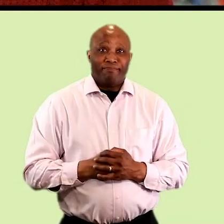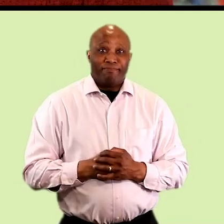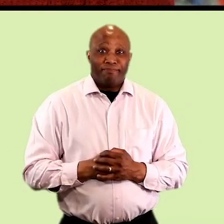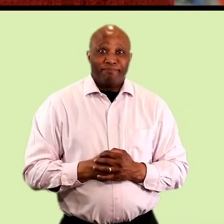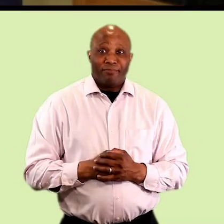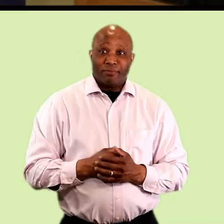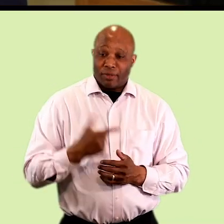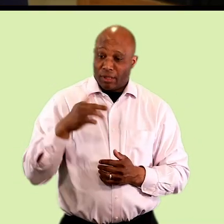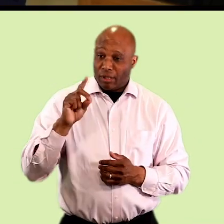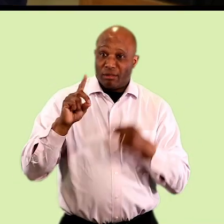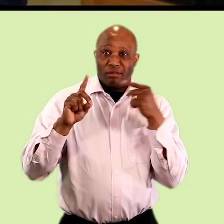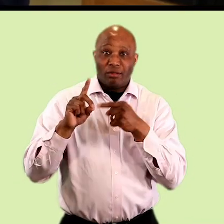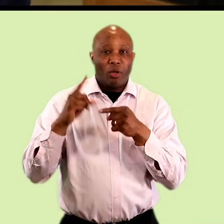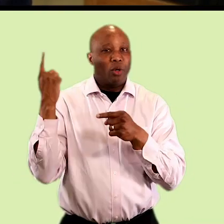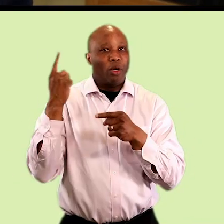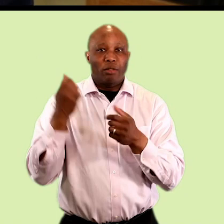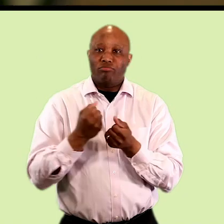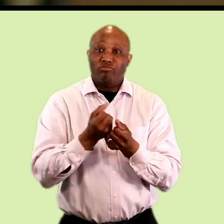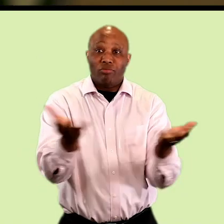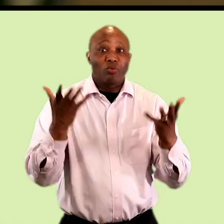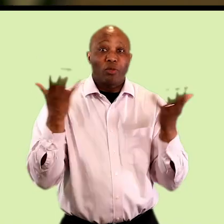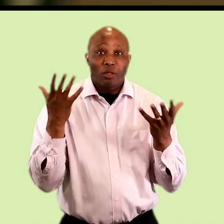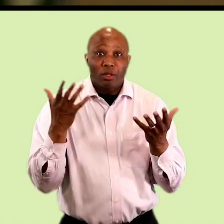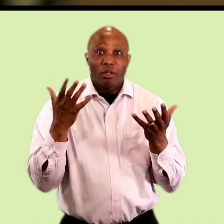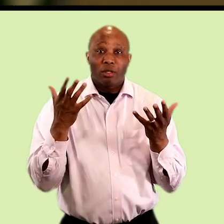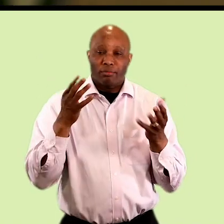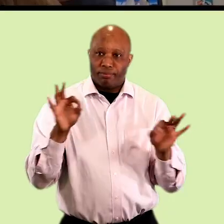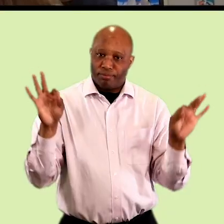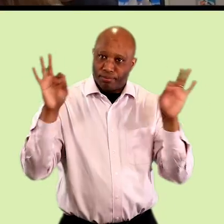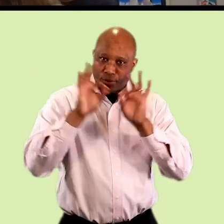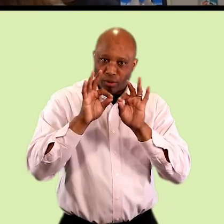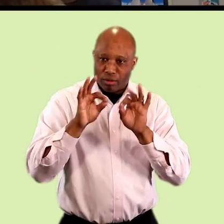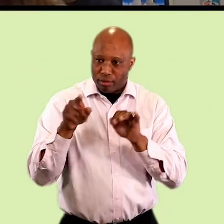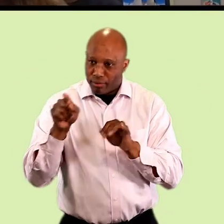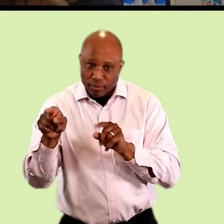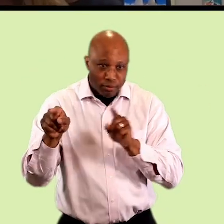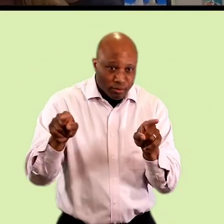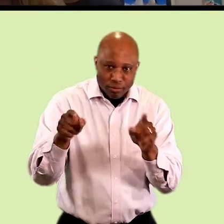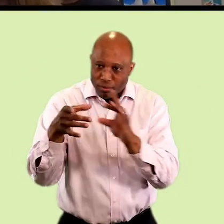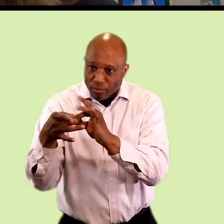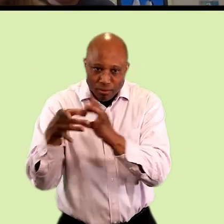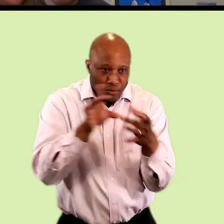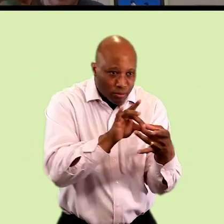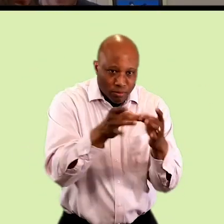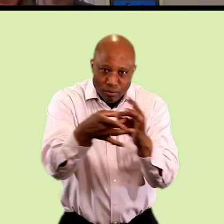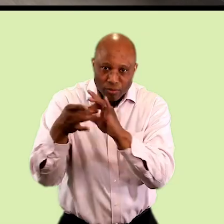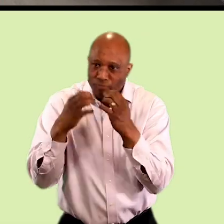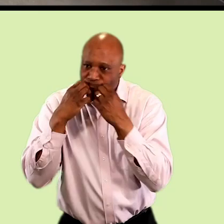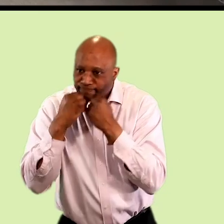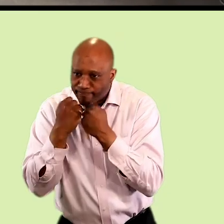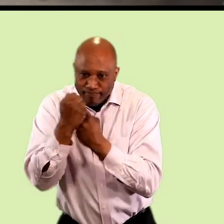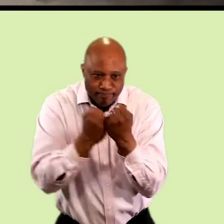We know he's in a good place. At the Guild we provide a community, a community who cares about one another. The idea is